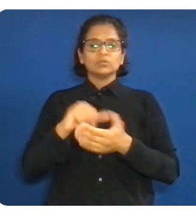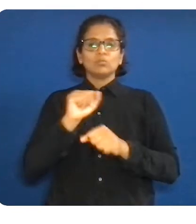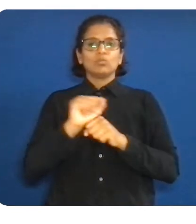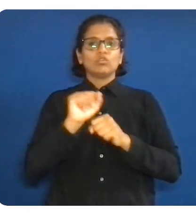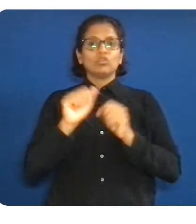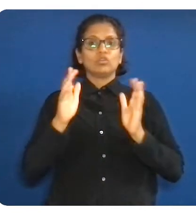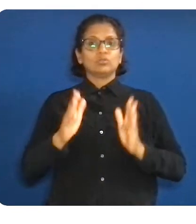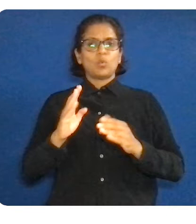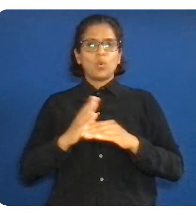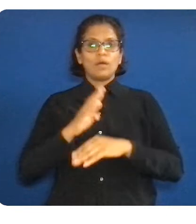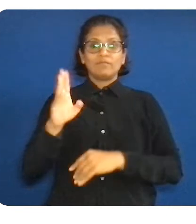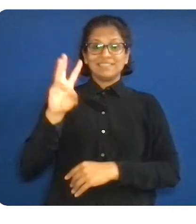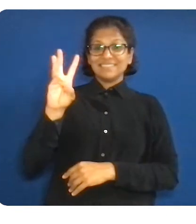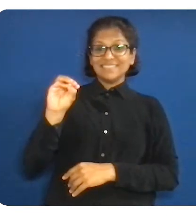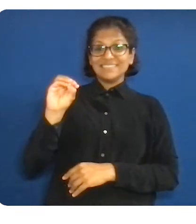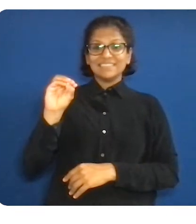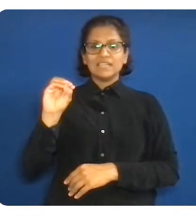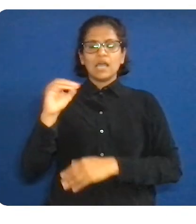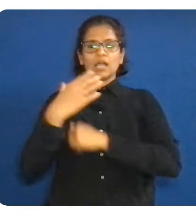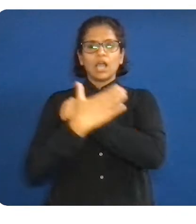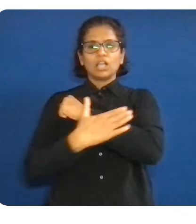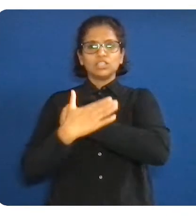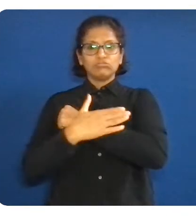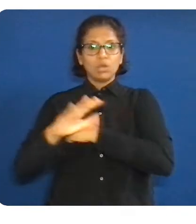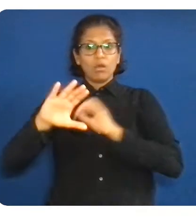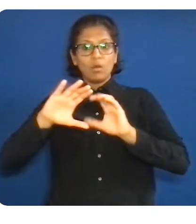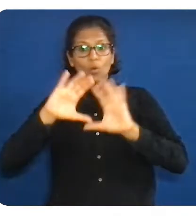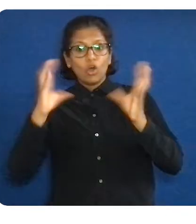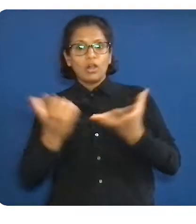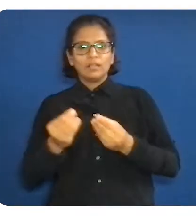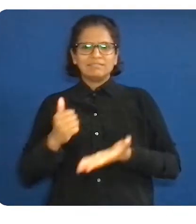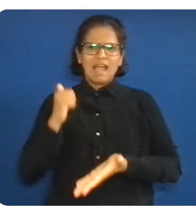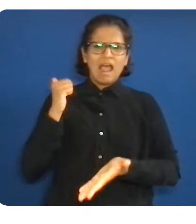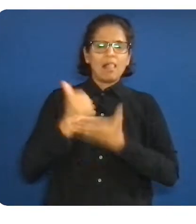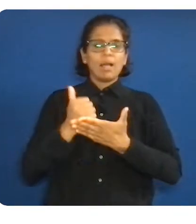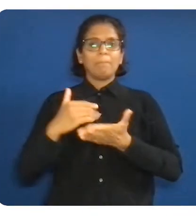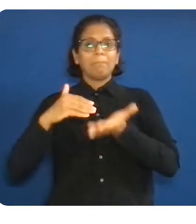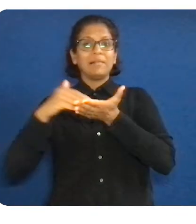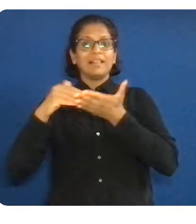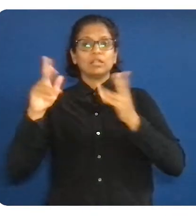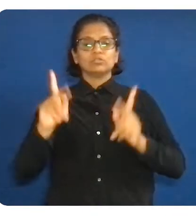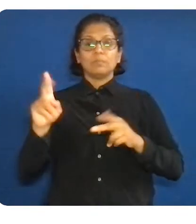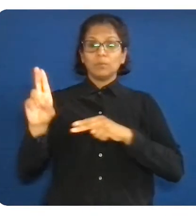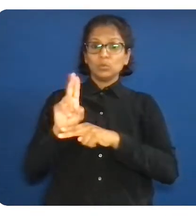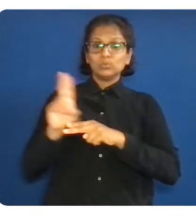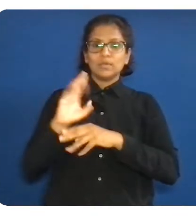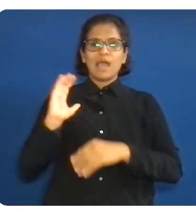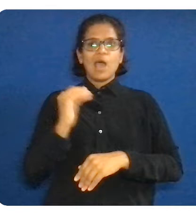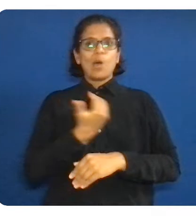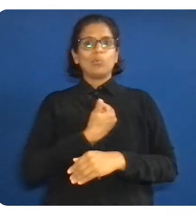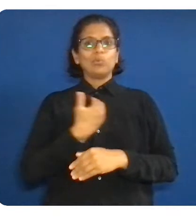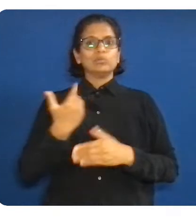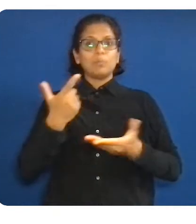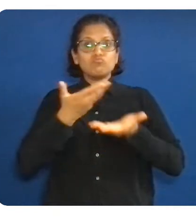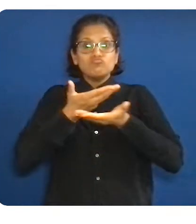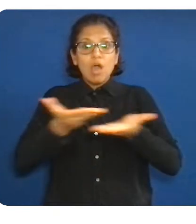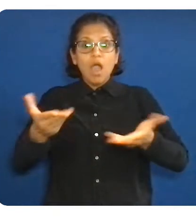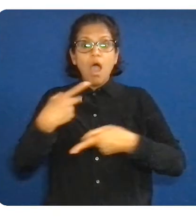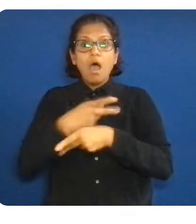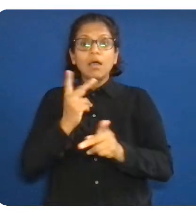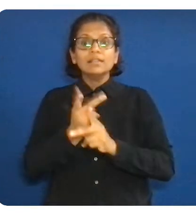who use our products and our platforms to run their households, their businesses, and their lives.